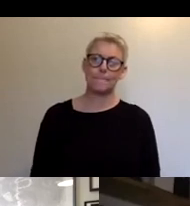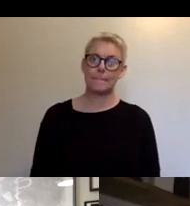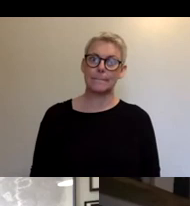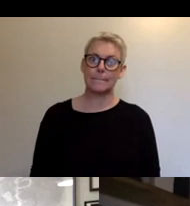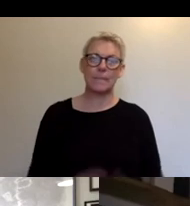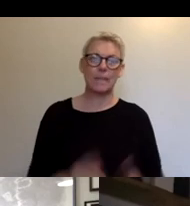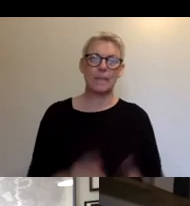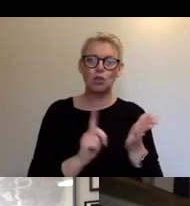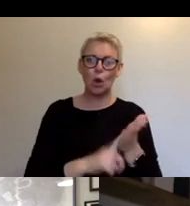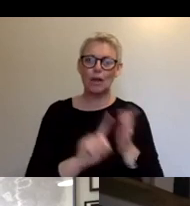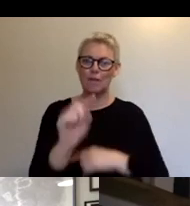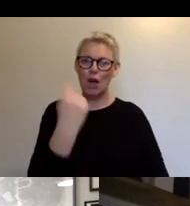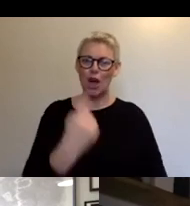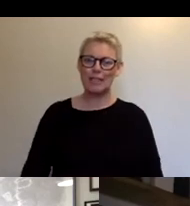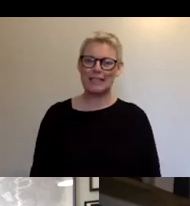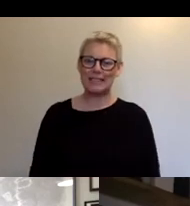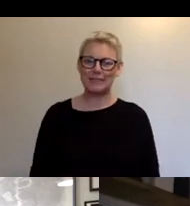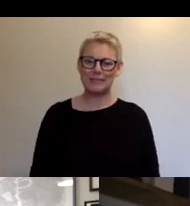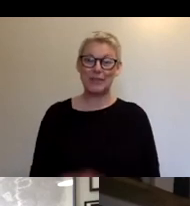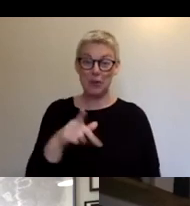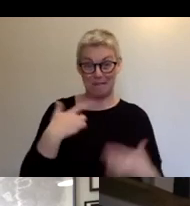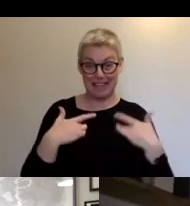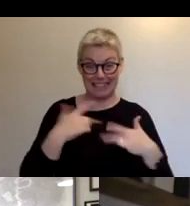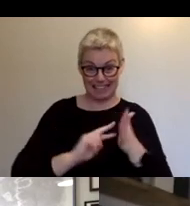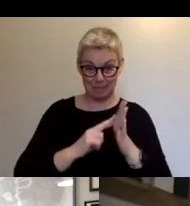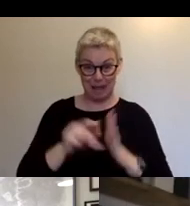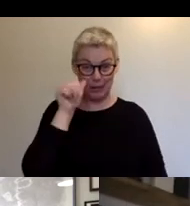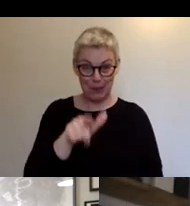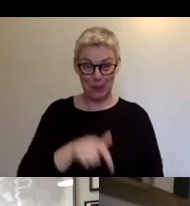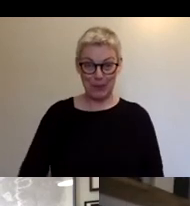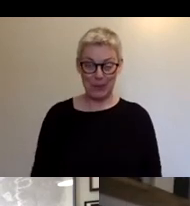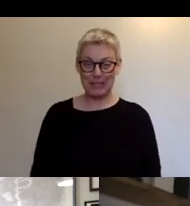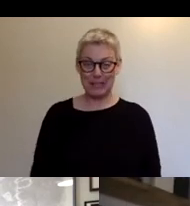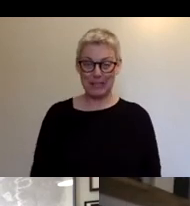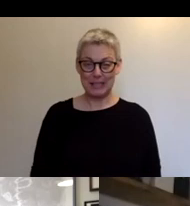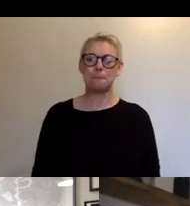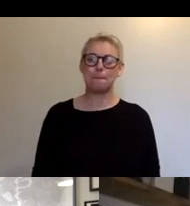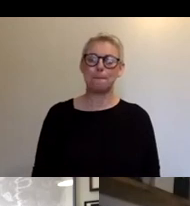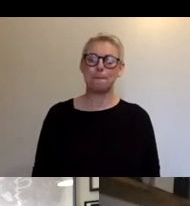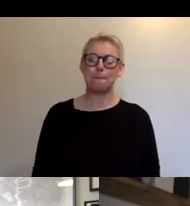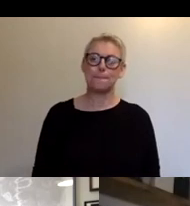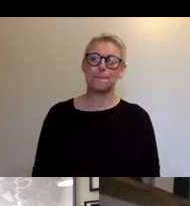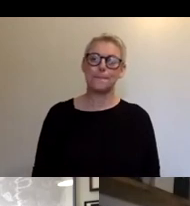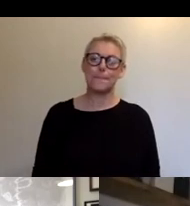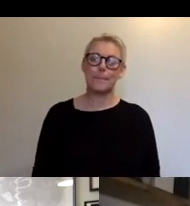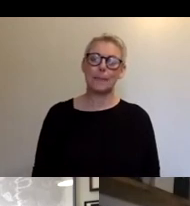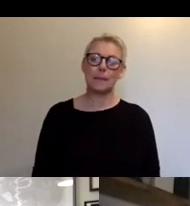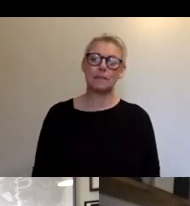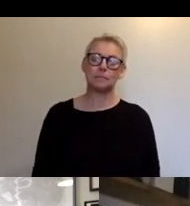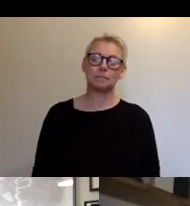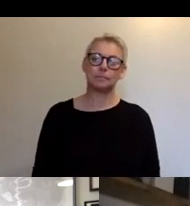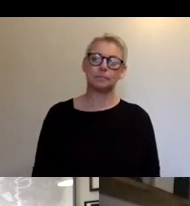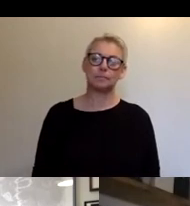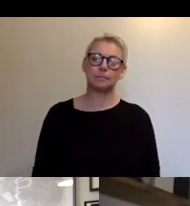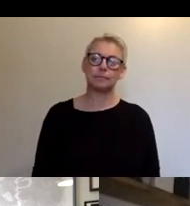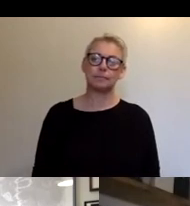Latoya, go, I know that you've got exciting plans. Um, I think what's the thing